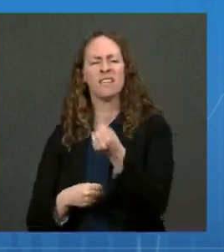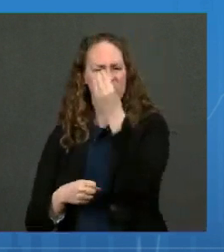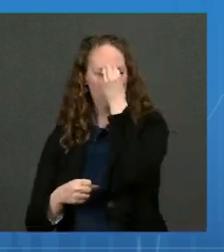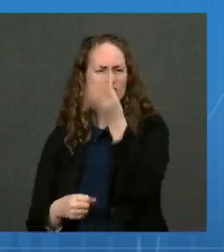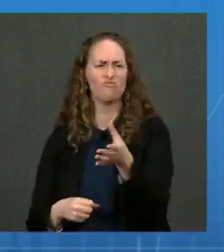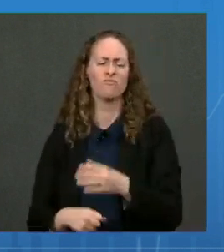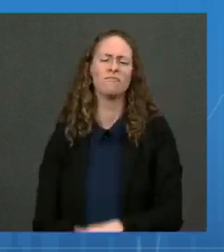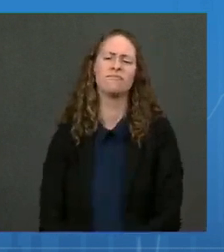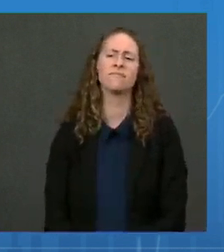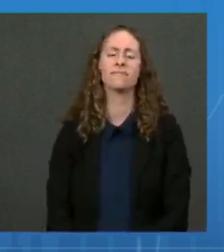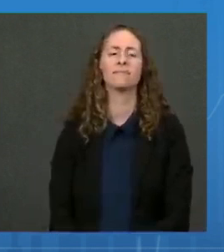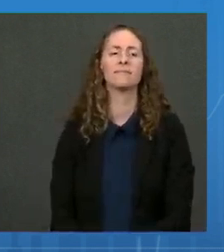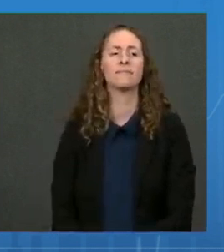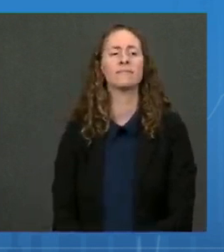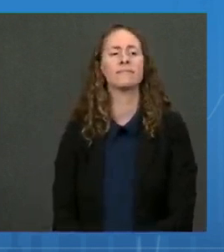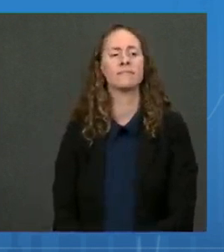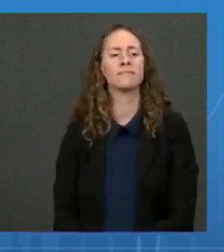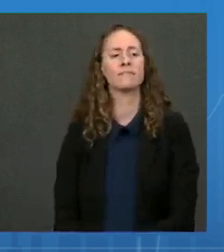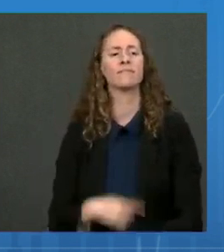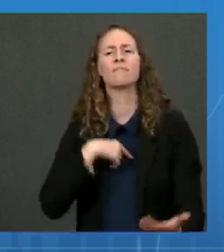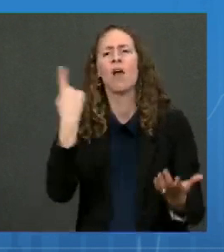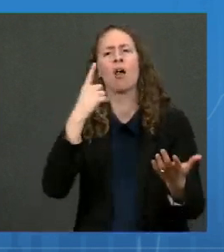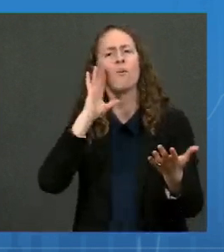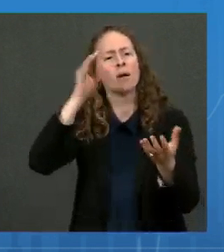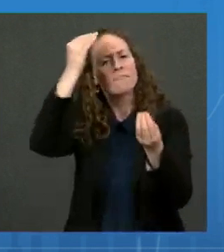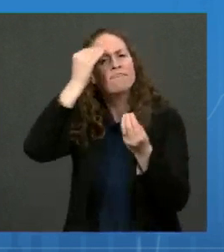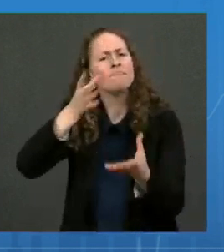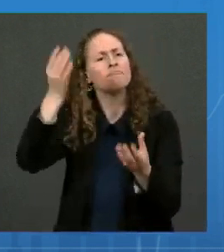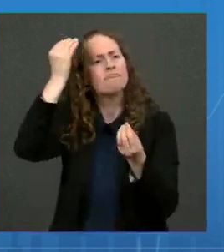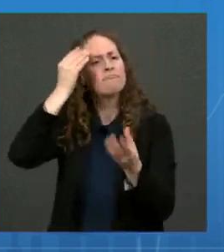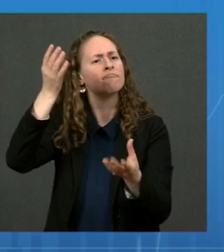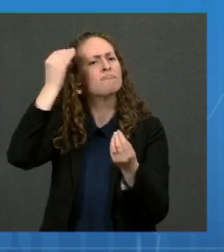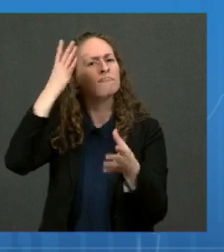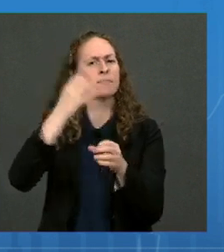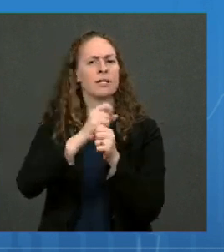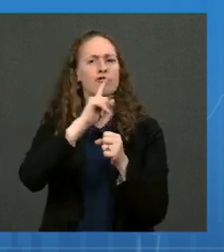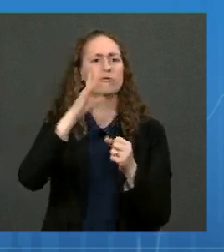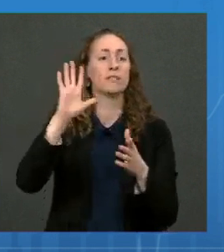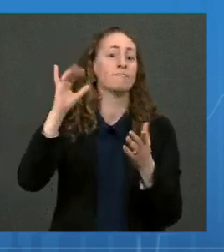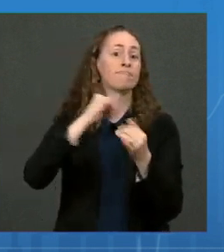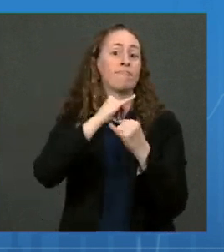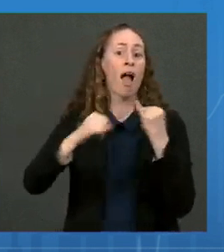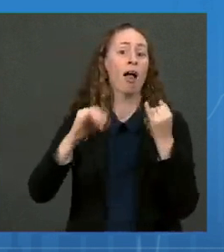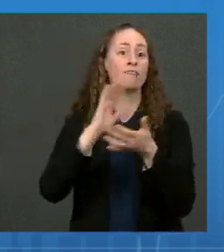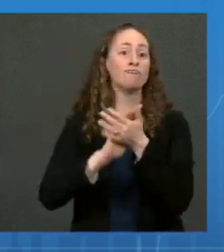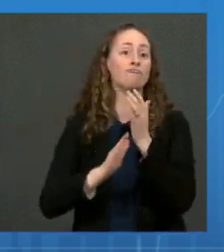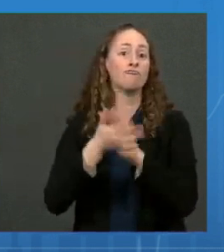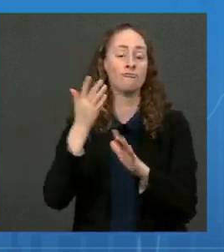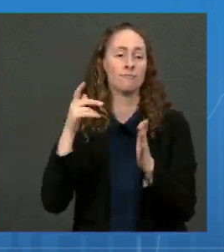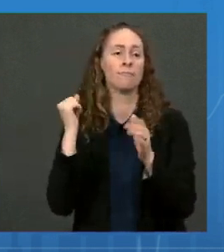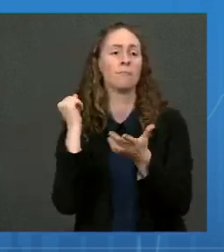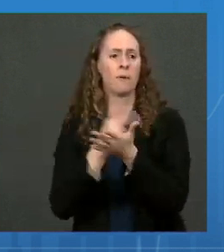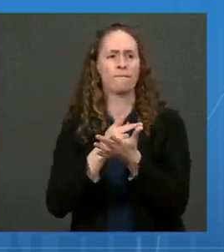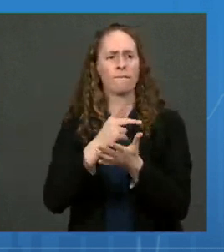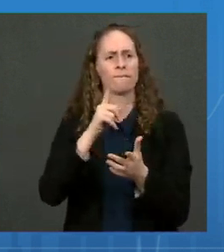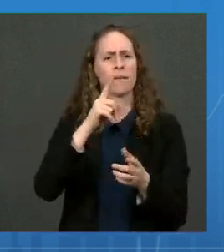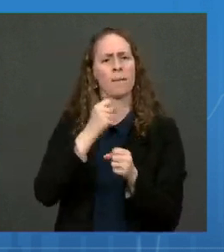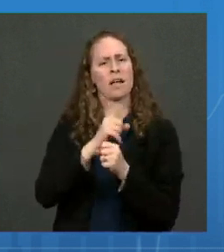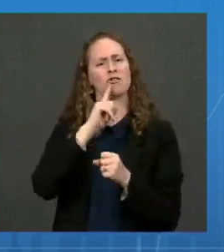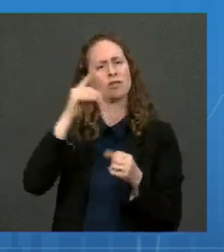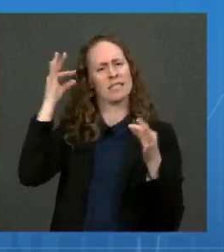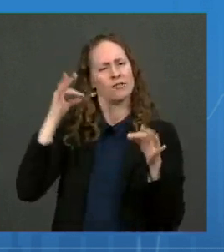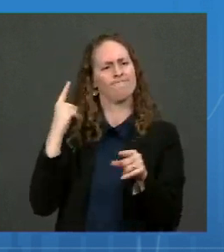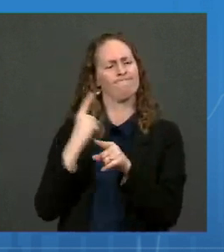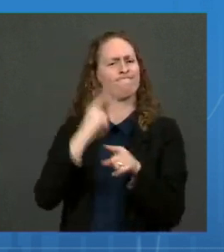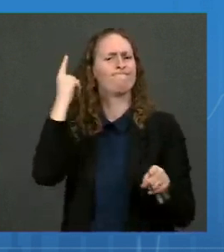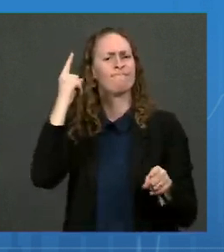And as always, we will keep everyone updated about the final recommendations so that we can all use them to make informed decisions about our health and